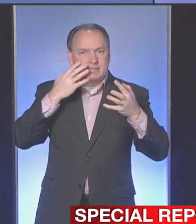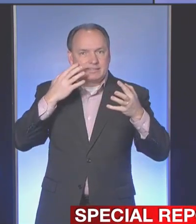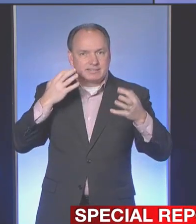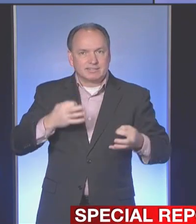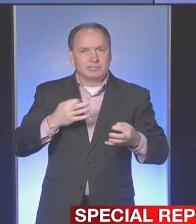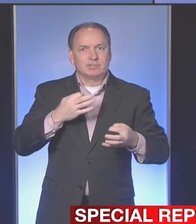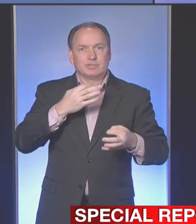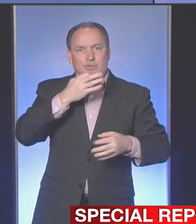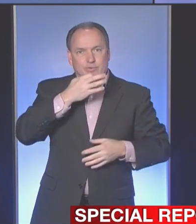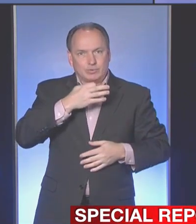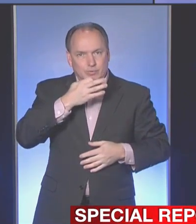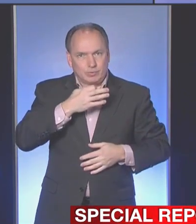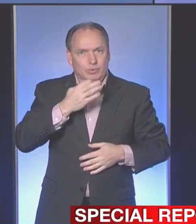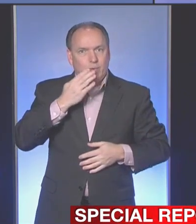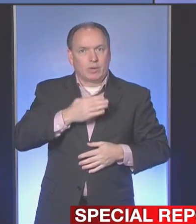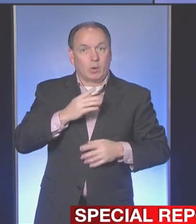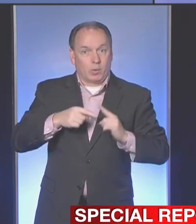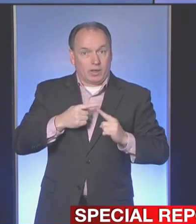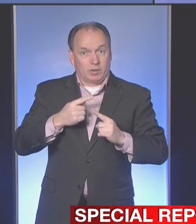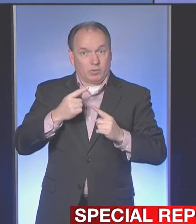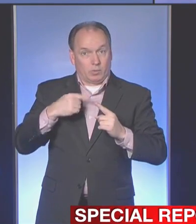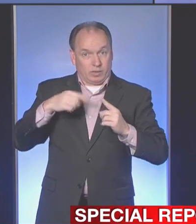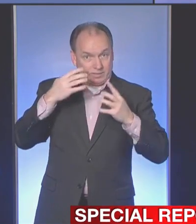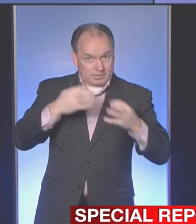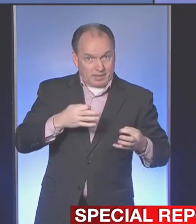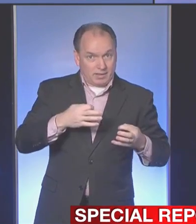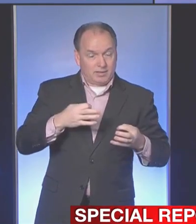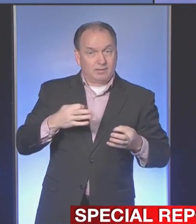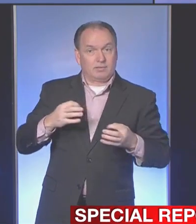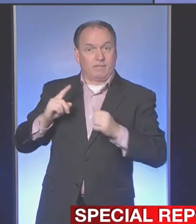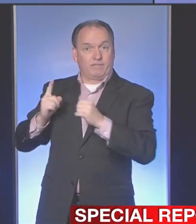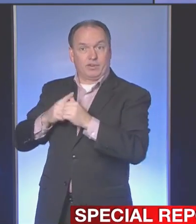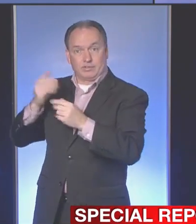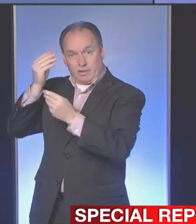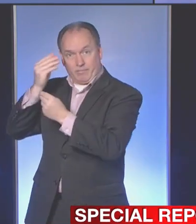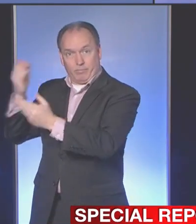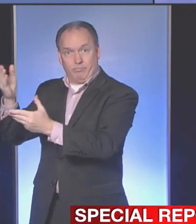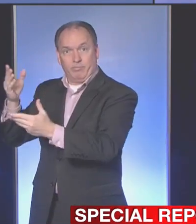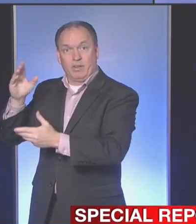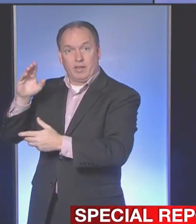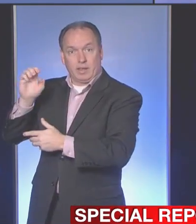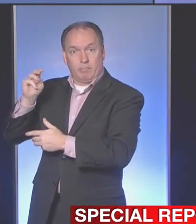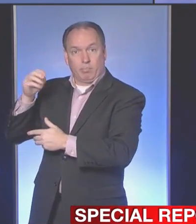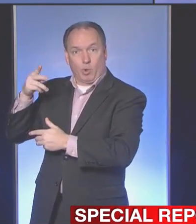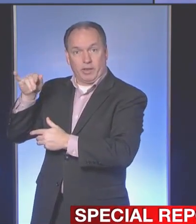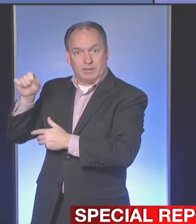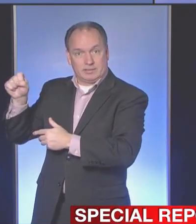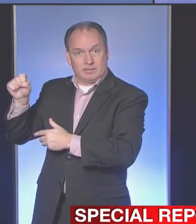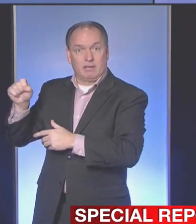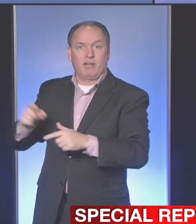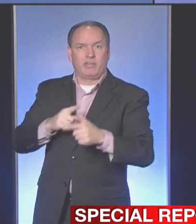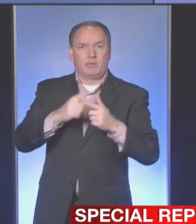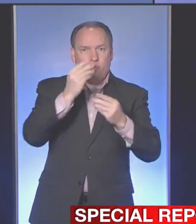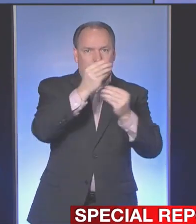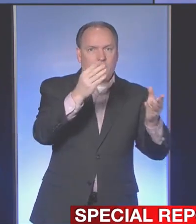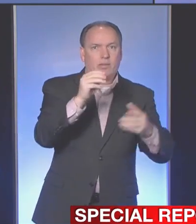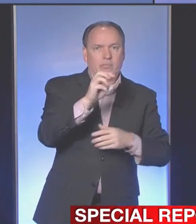very shortly. And when we do and our employees are made aware of that, then we will let the media know what we have decided also.